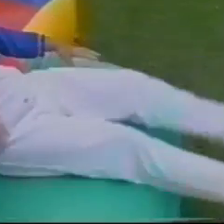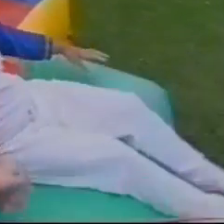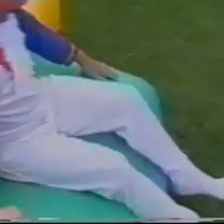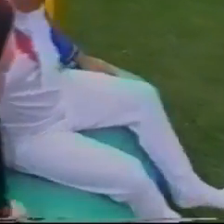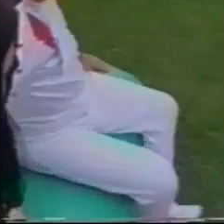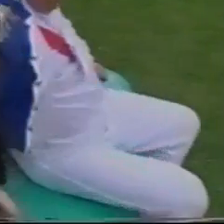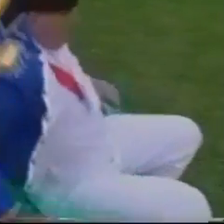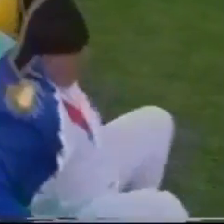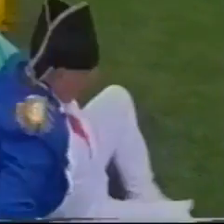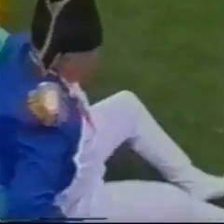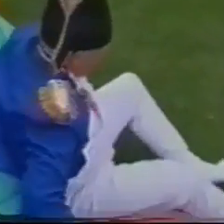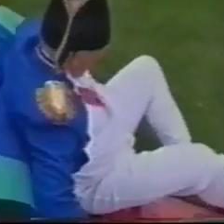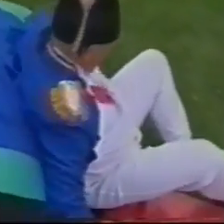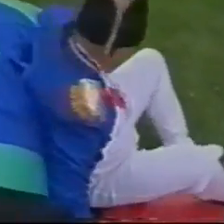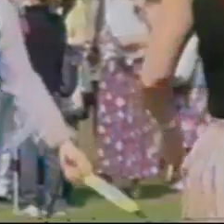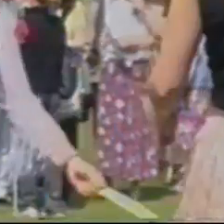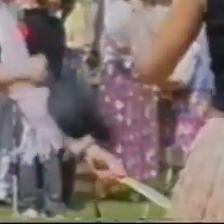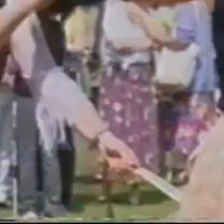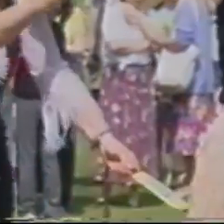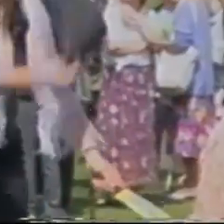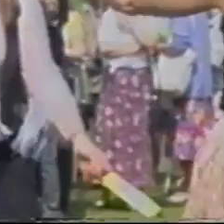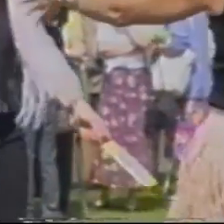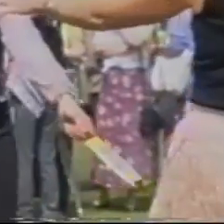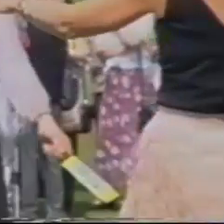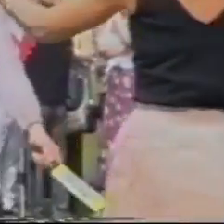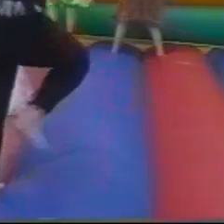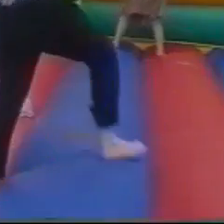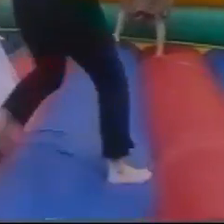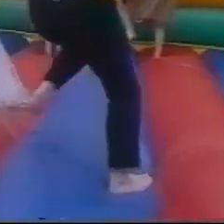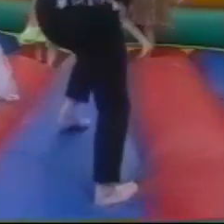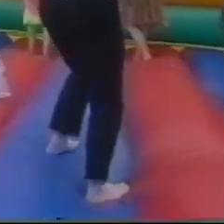The best to hear arey. You're Thank